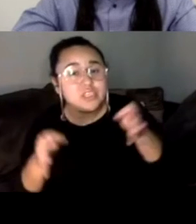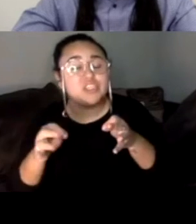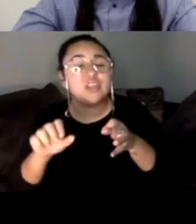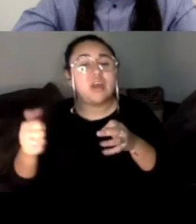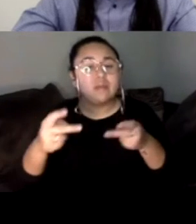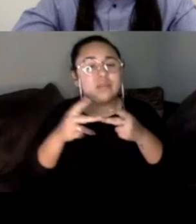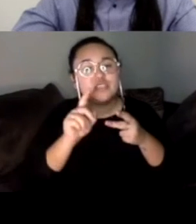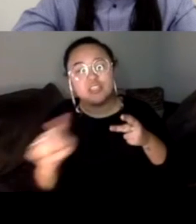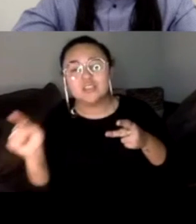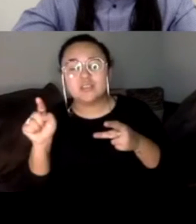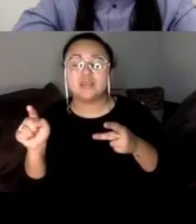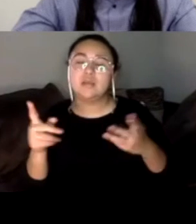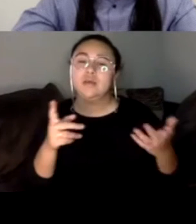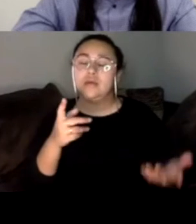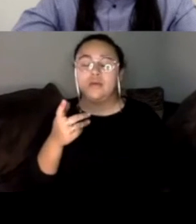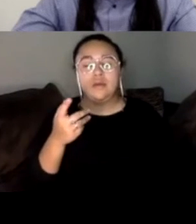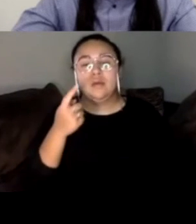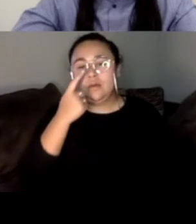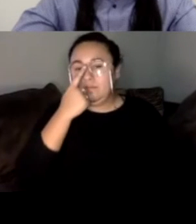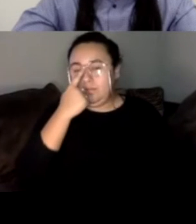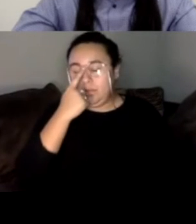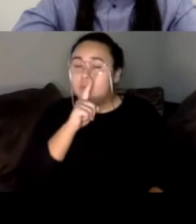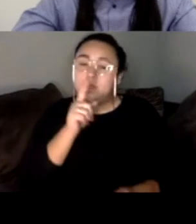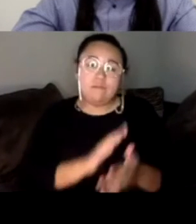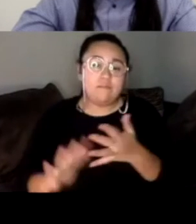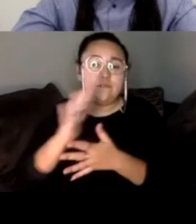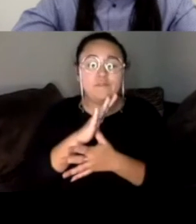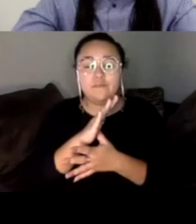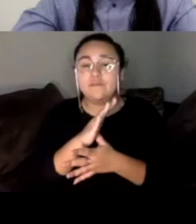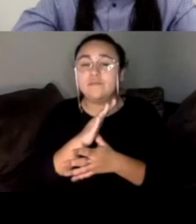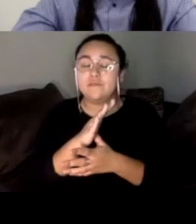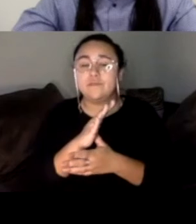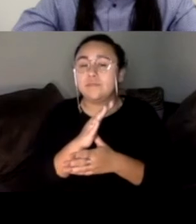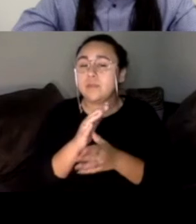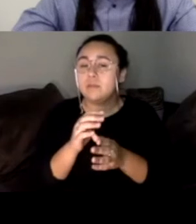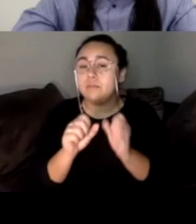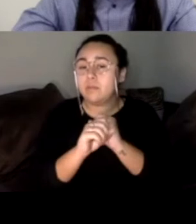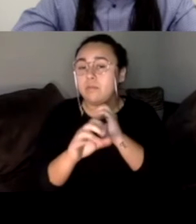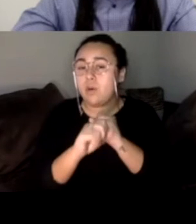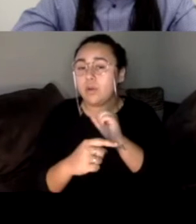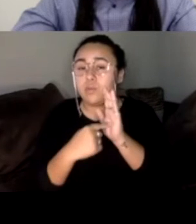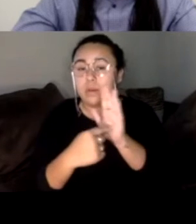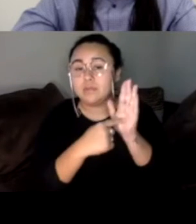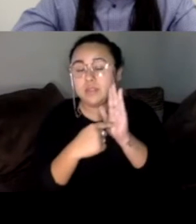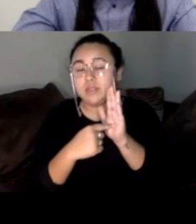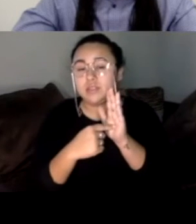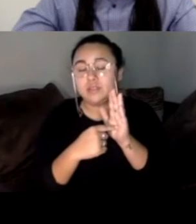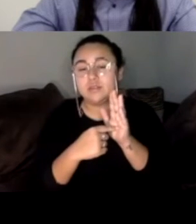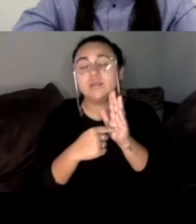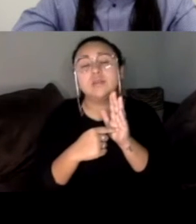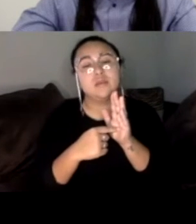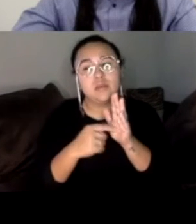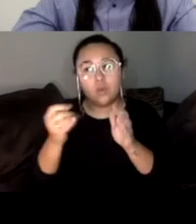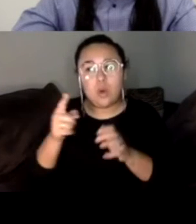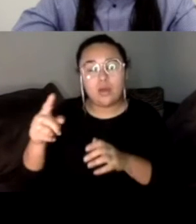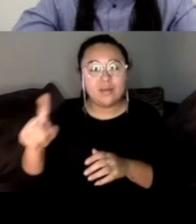positions. So it was, it was first and foremost about promoting representation and, um, and we want him to be in a